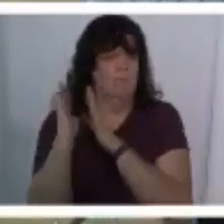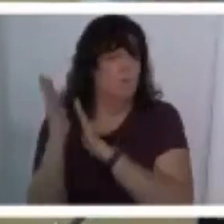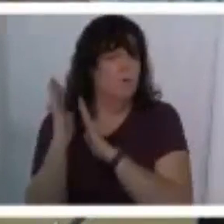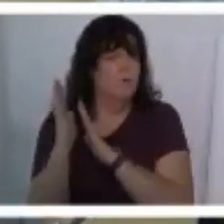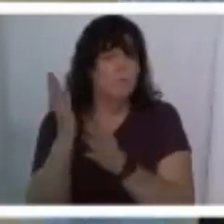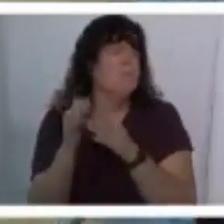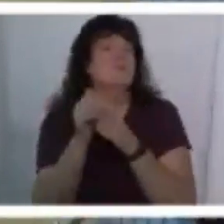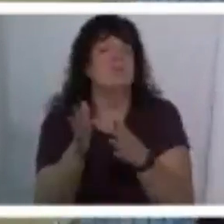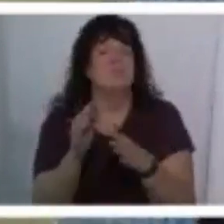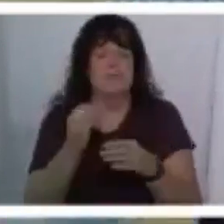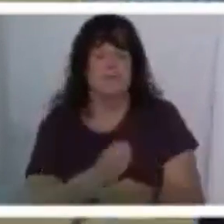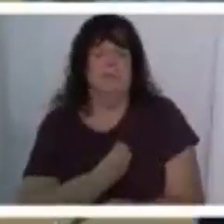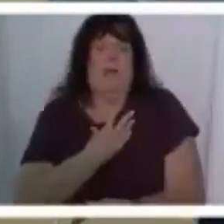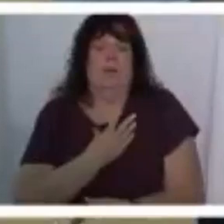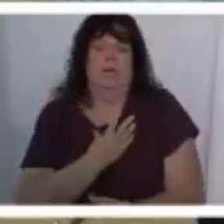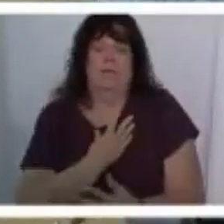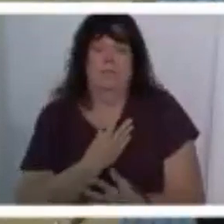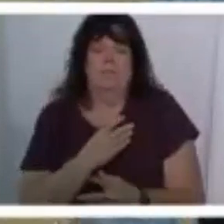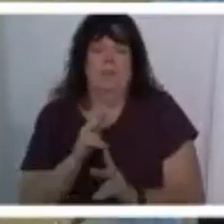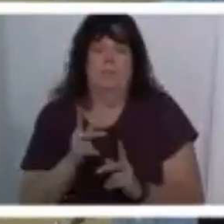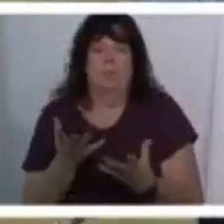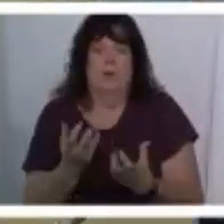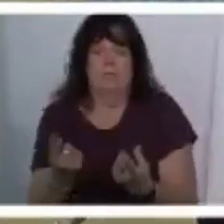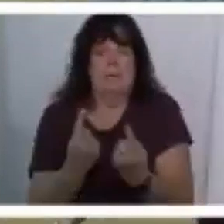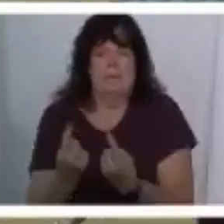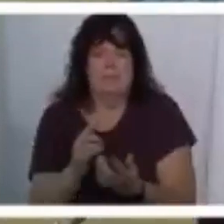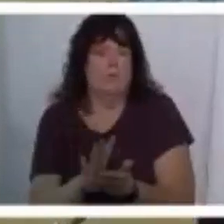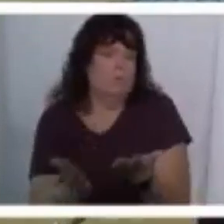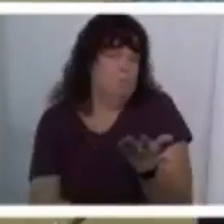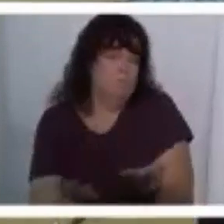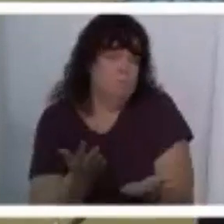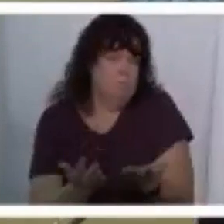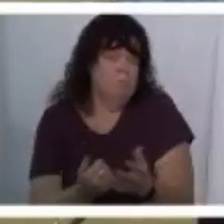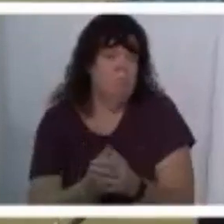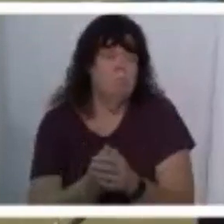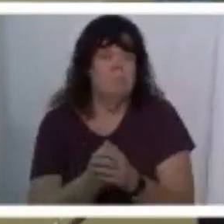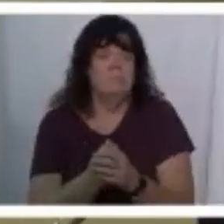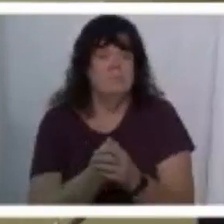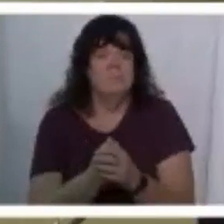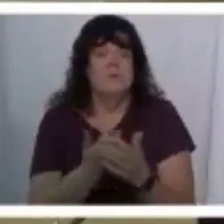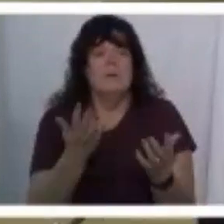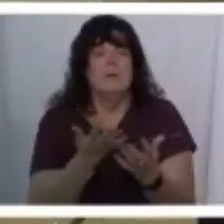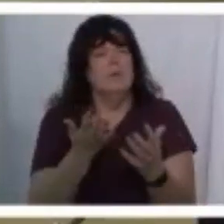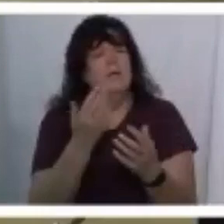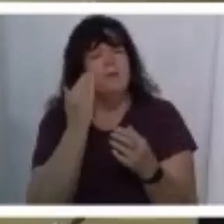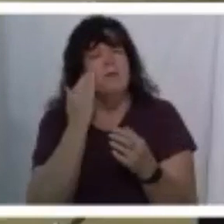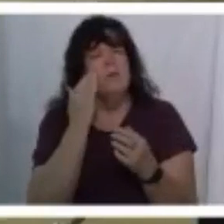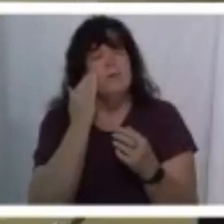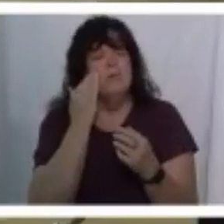would be more inspiring that draw more people to the school uh what i knew